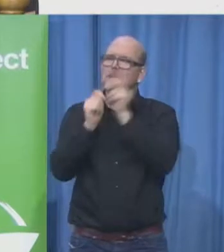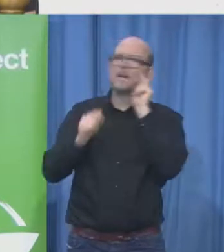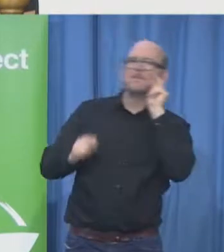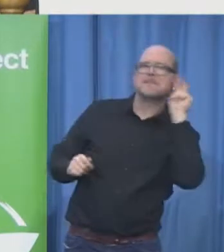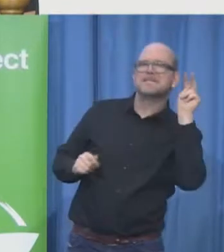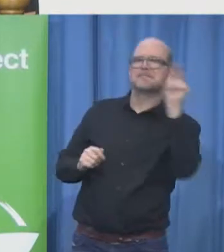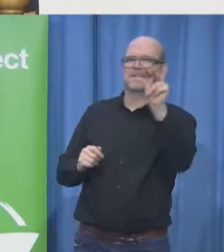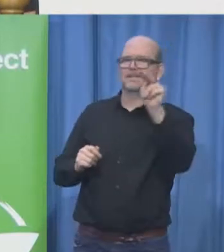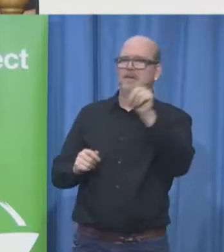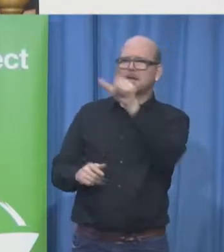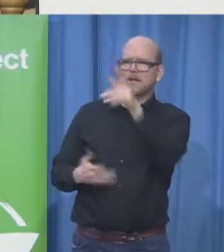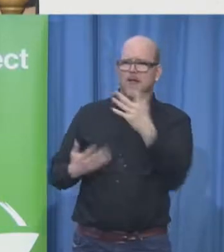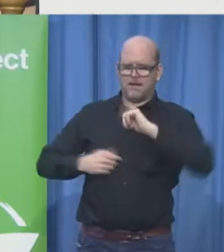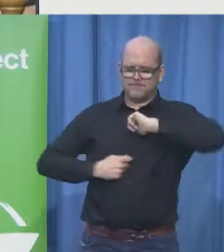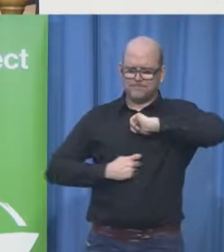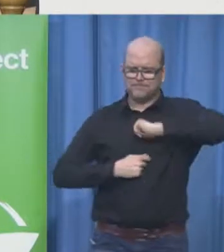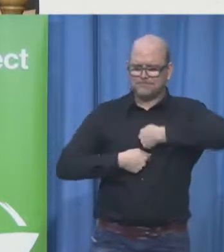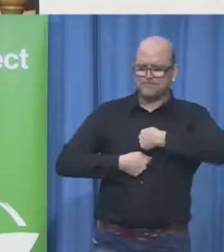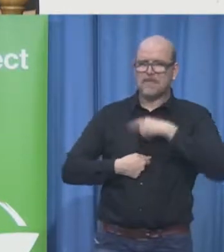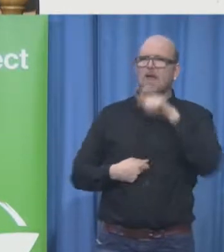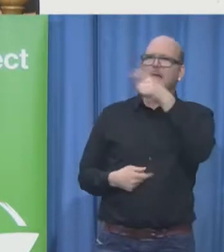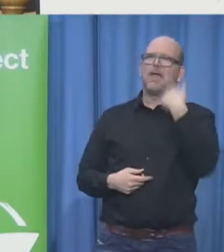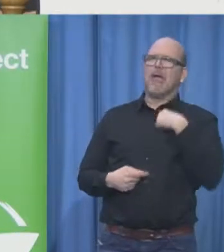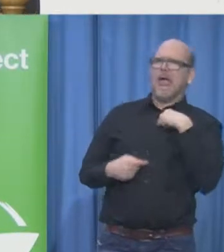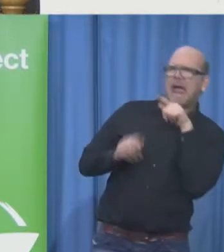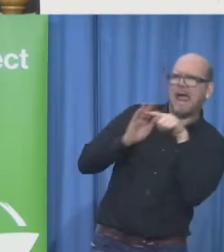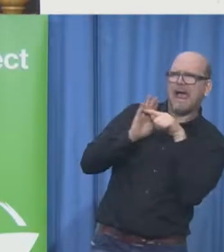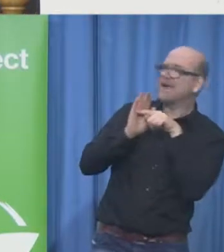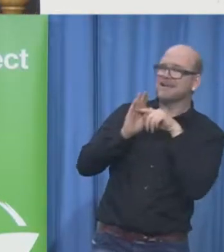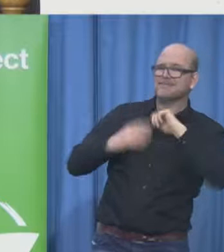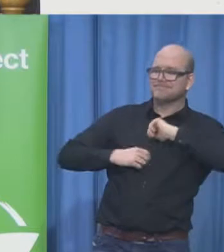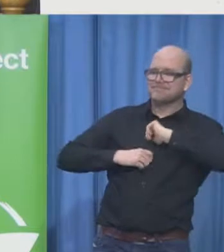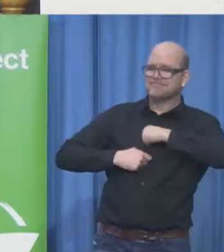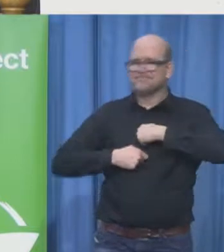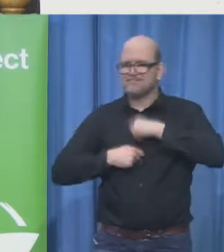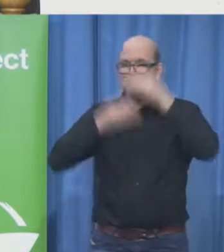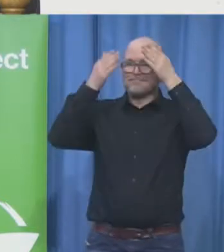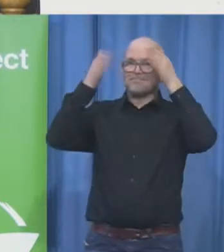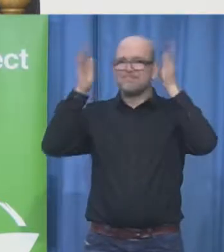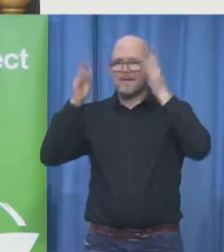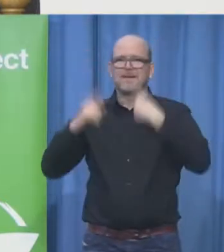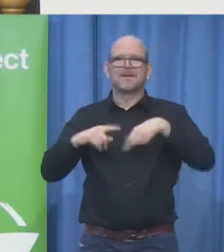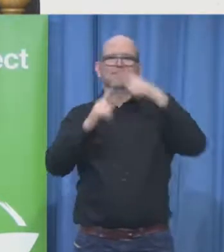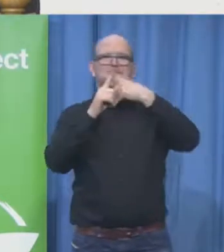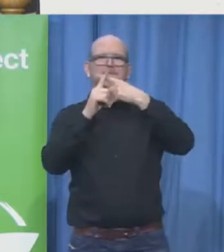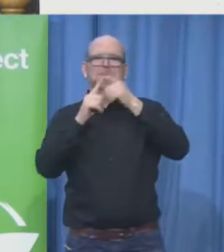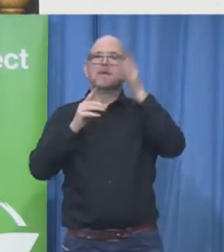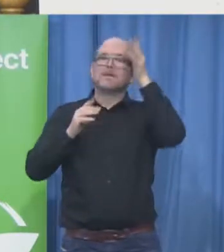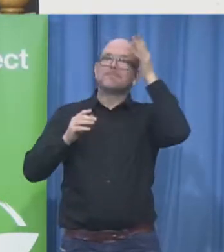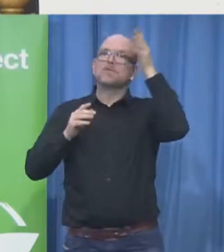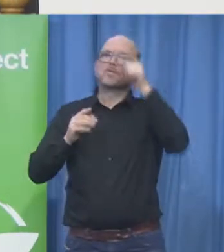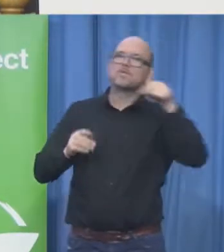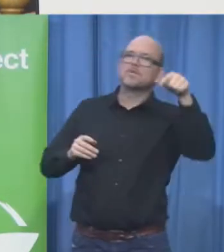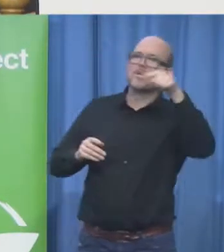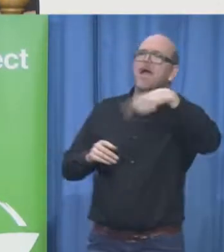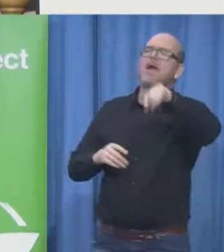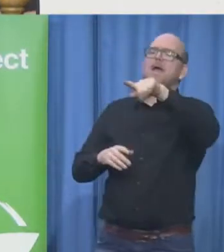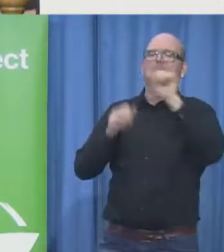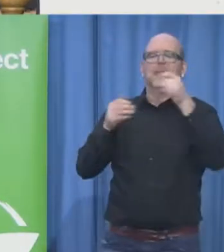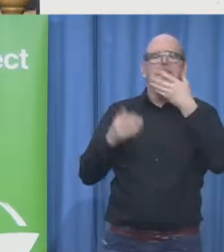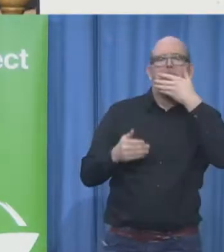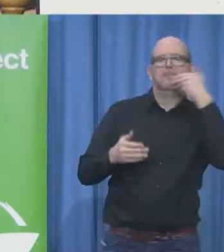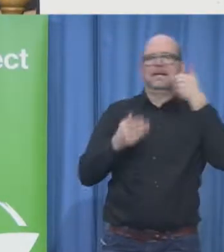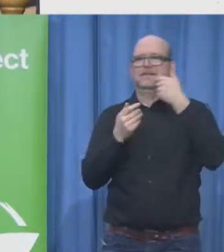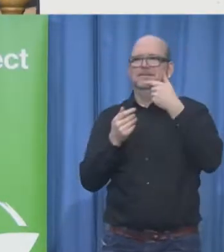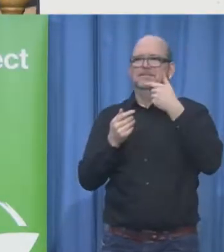we don't come and talk about we don't lecture about we make sure the people that